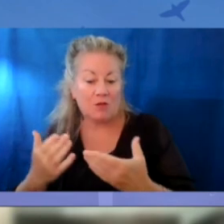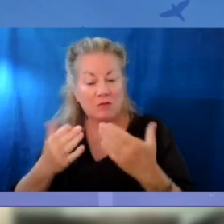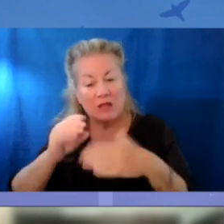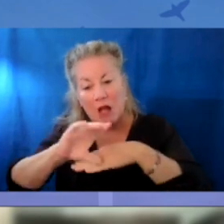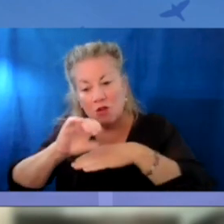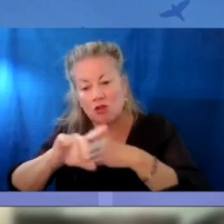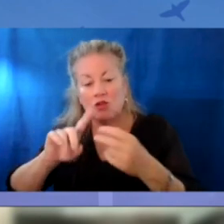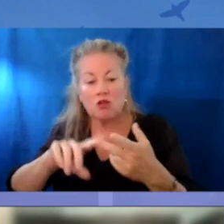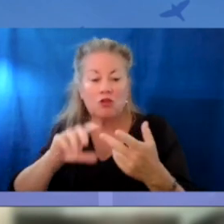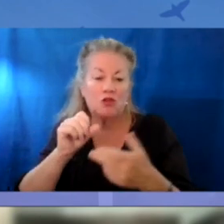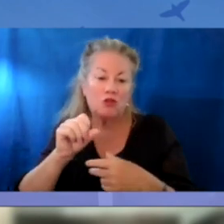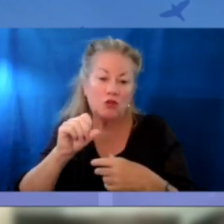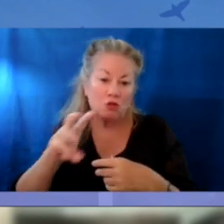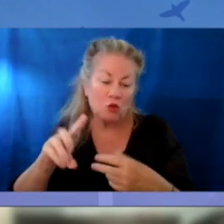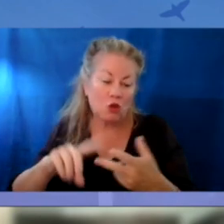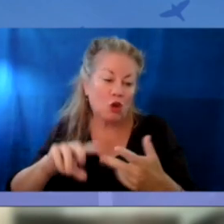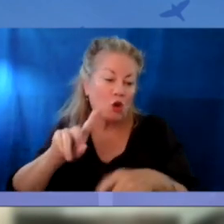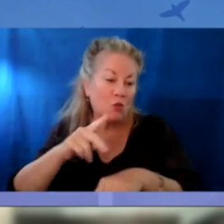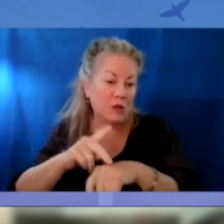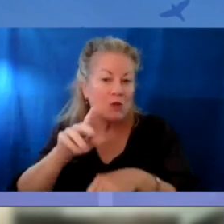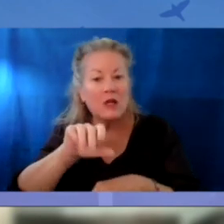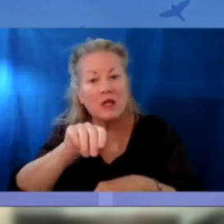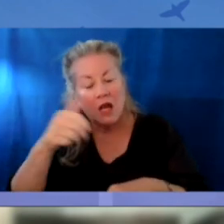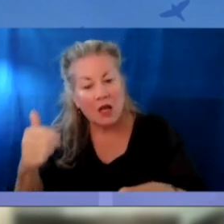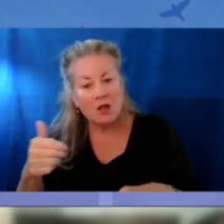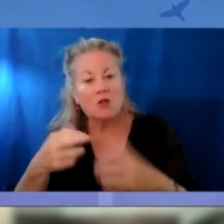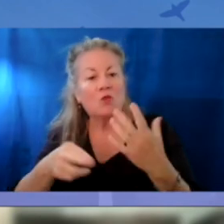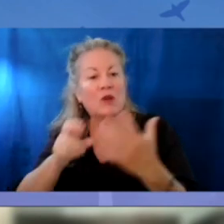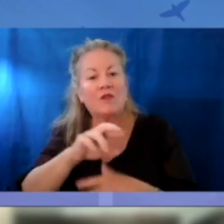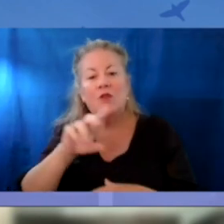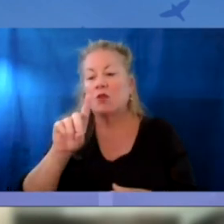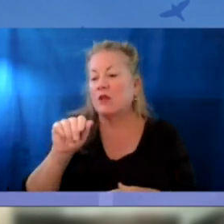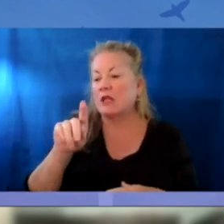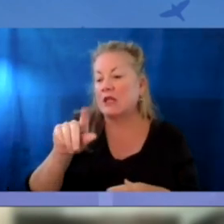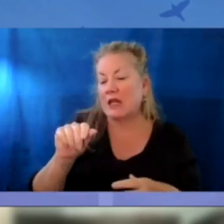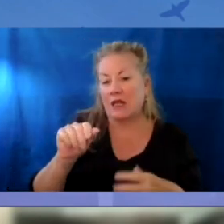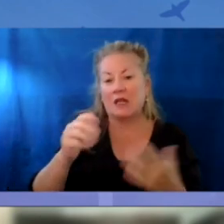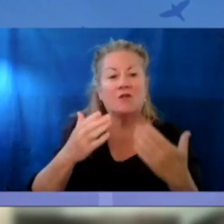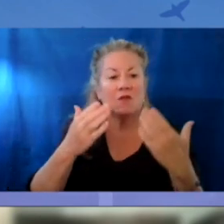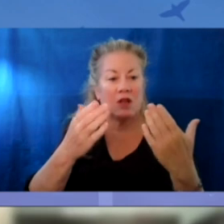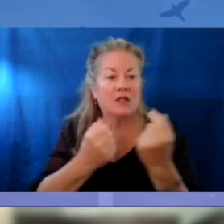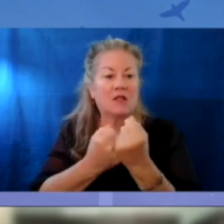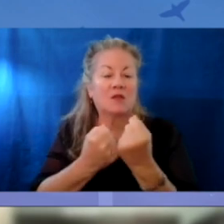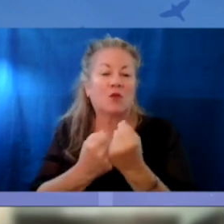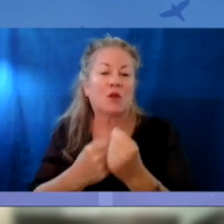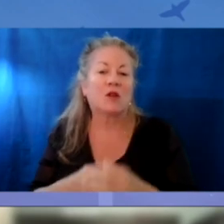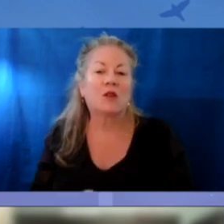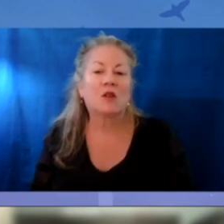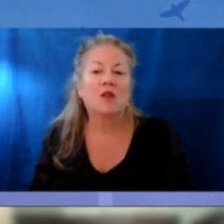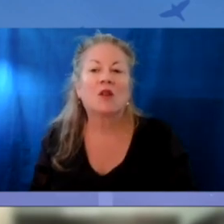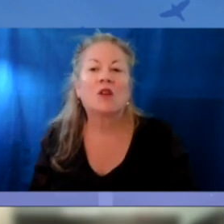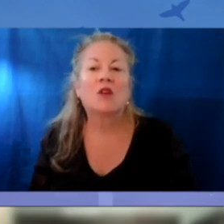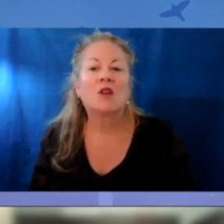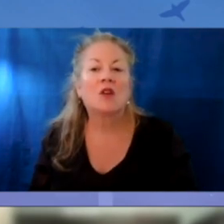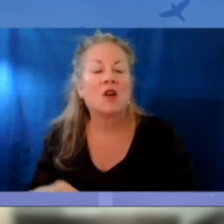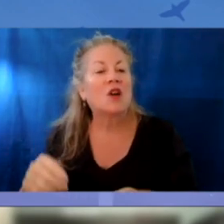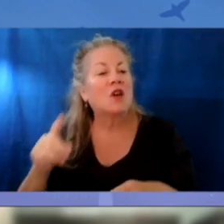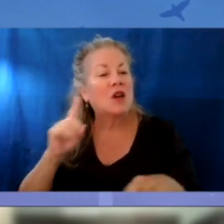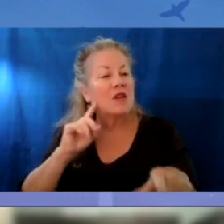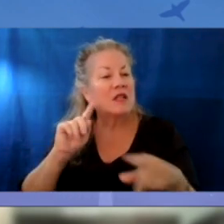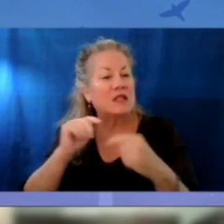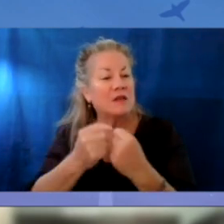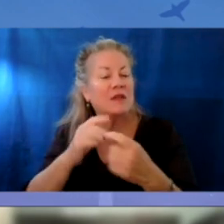often the counselor, social worker, the principal, and others reviewed the data and provided support. District teams brought